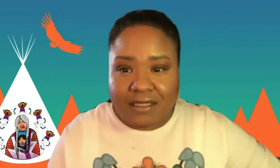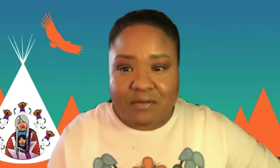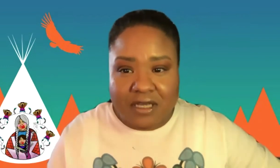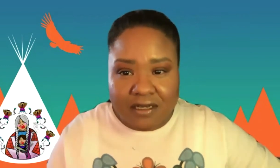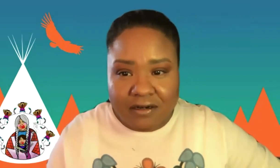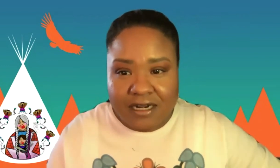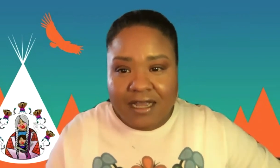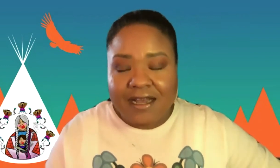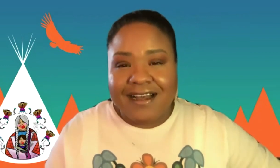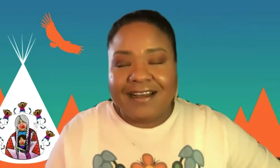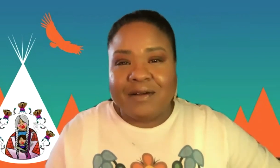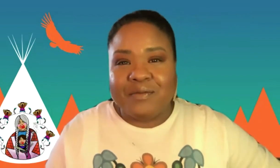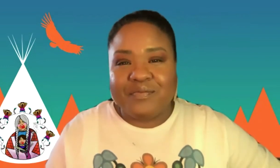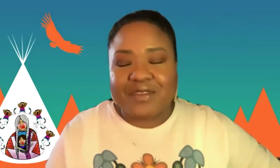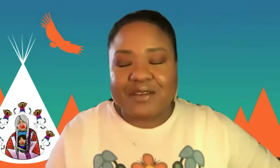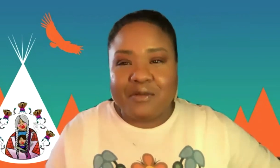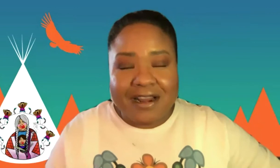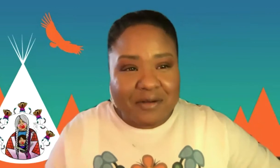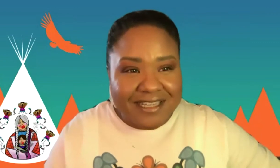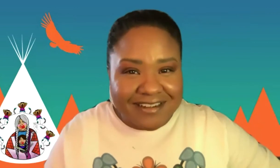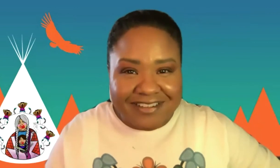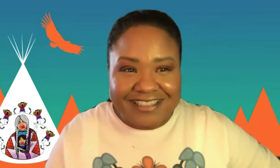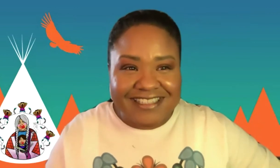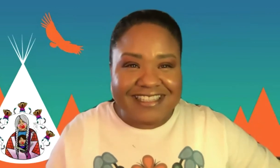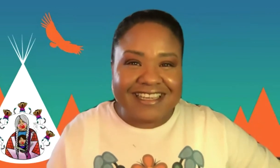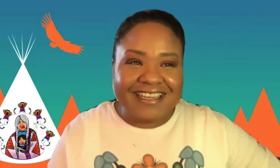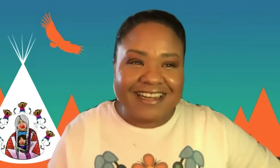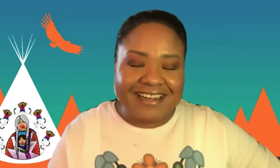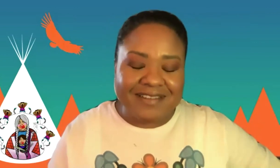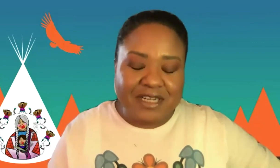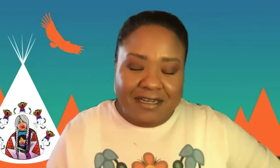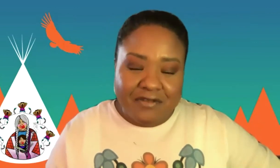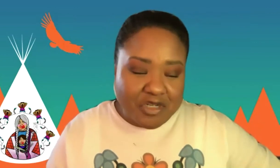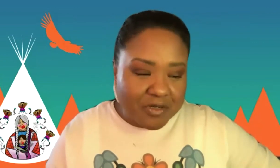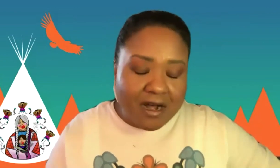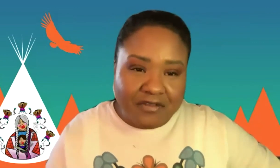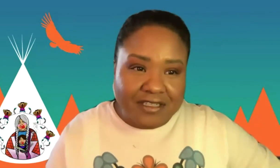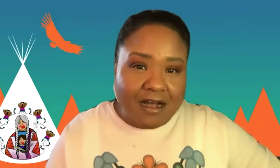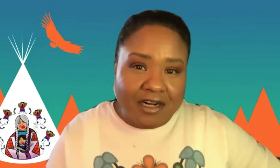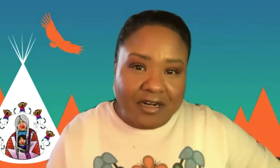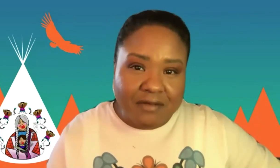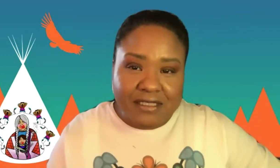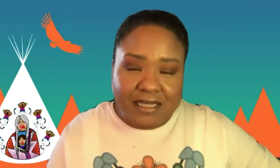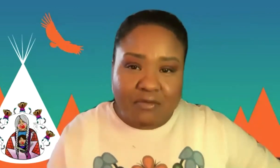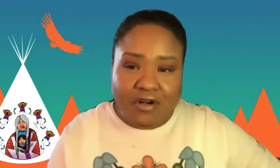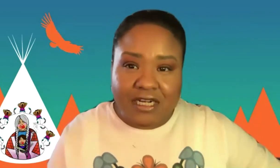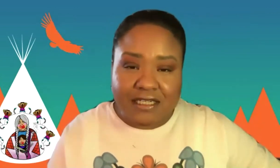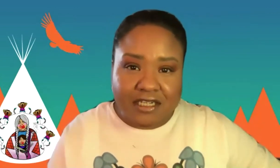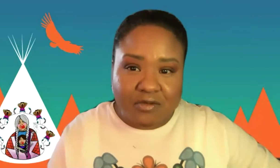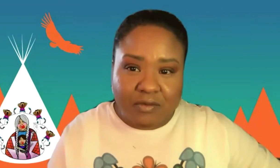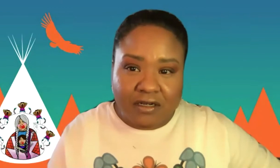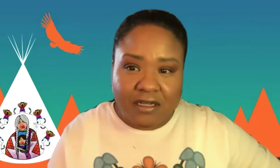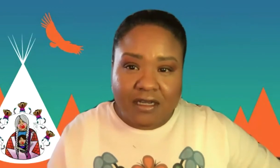happy to be here. Why are we here? This is the virtual conference honoring missing and murdered